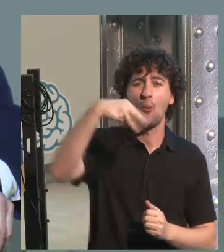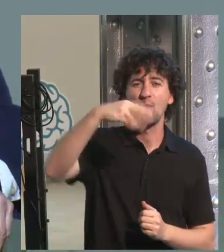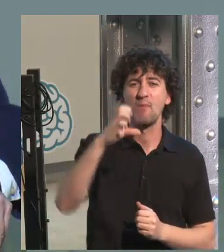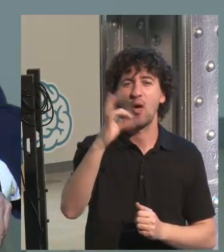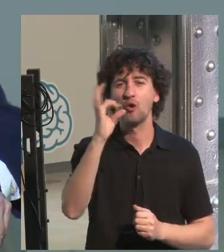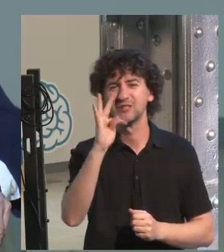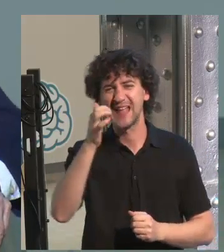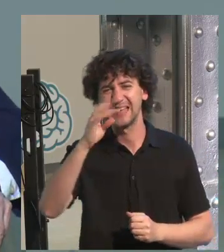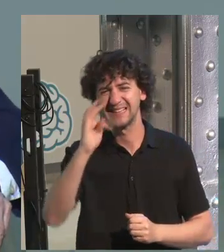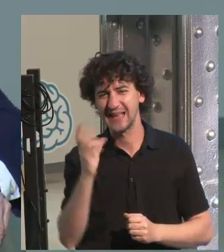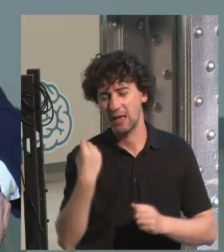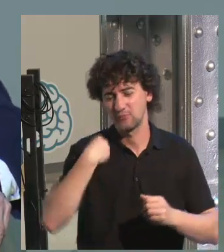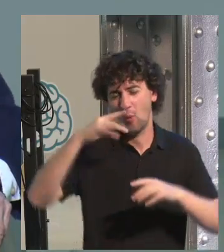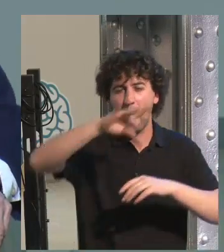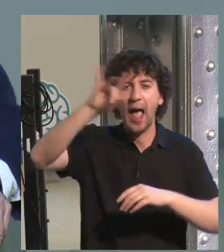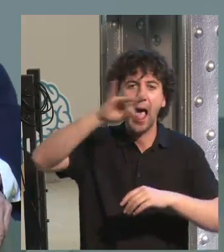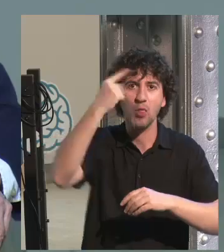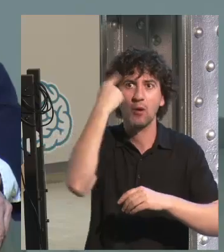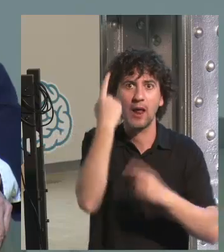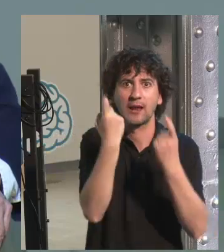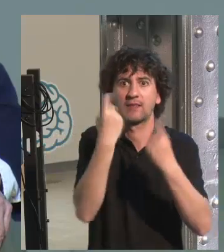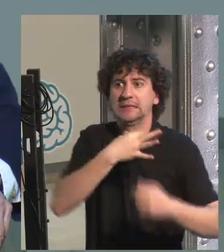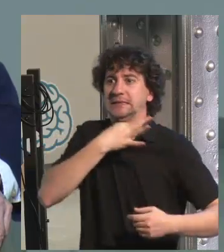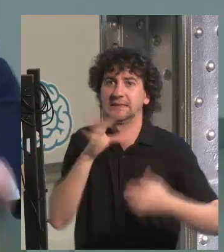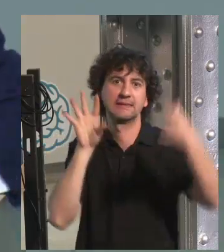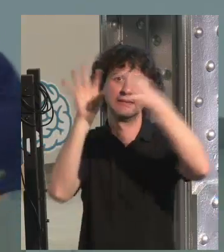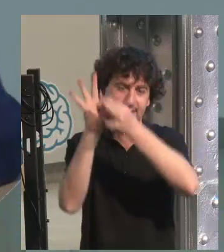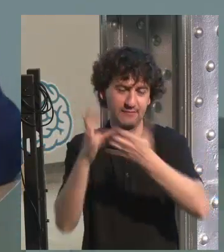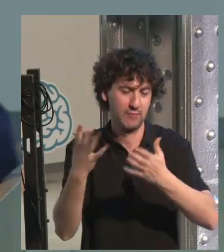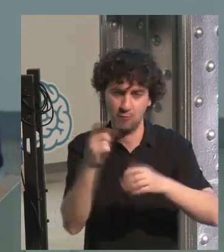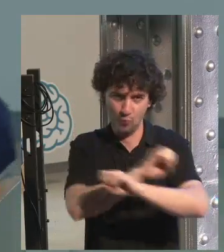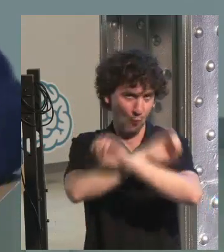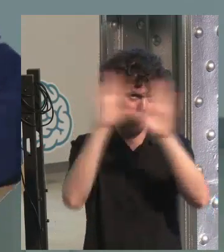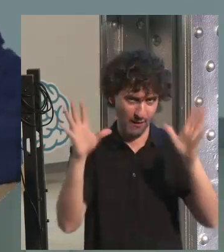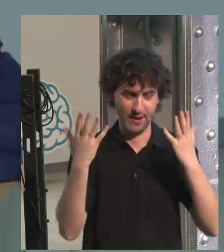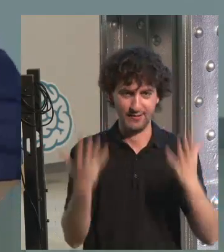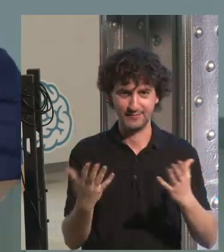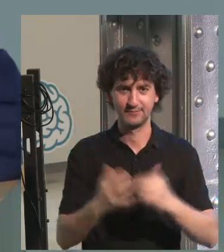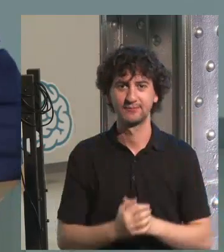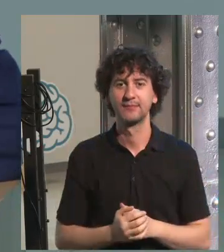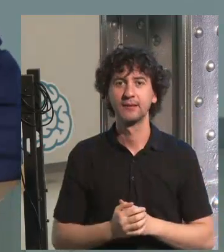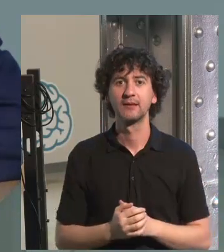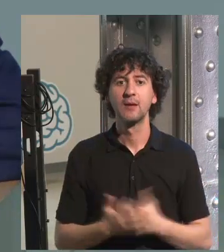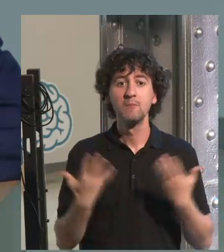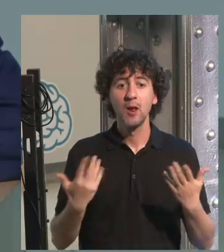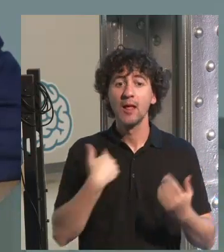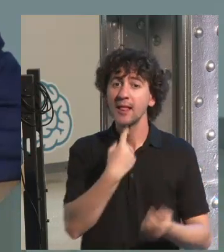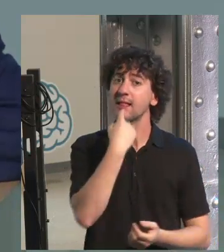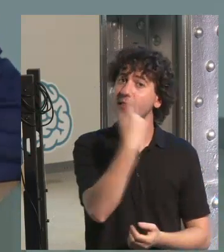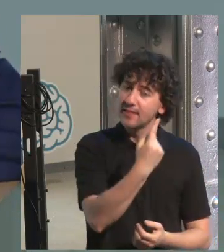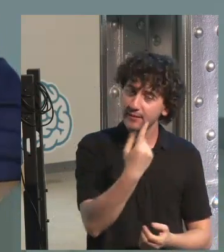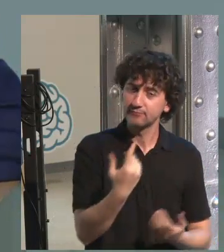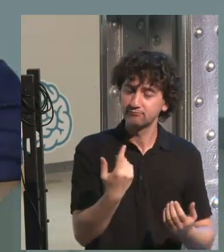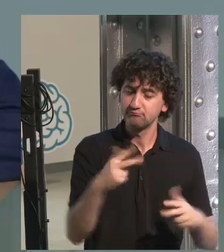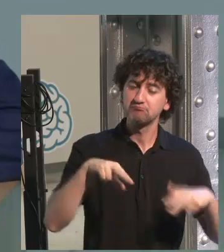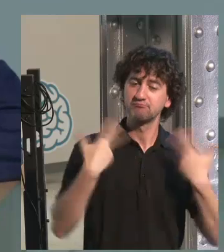their own stuff. And then is the, mainly one of them that is the homeostatic depression,